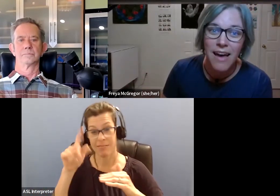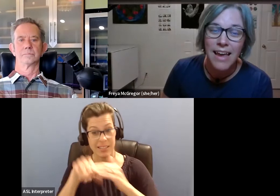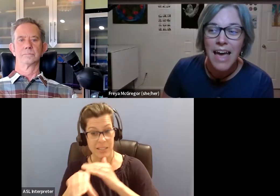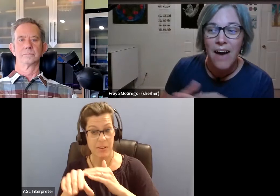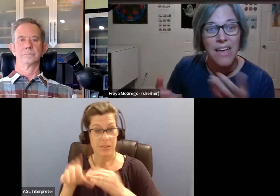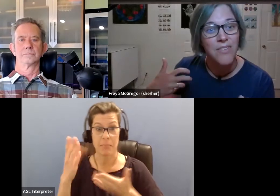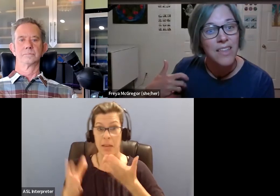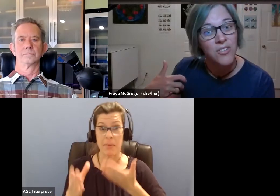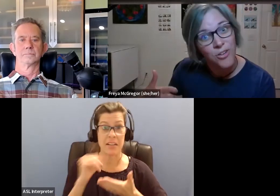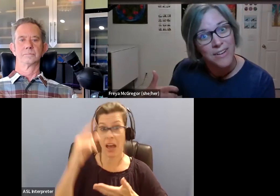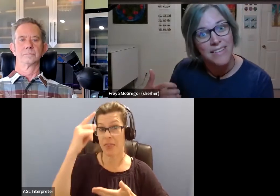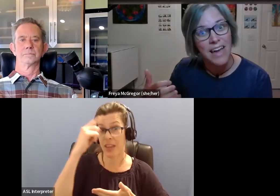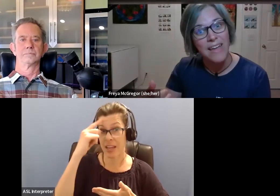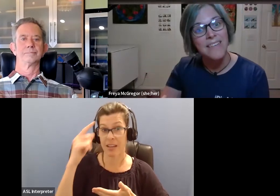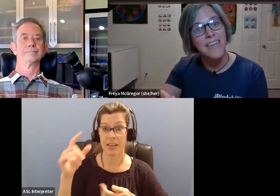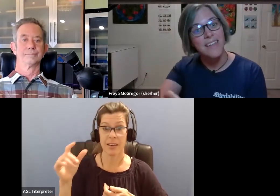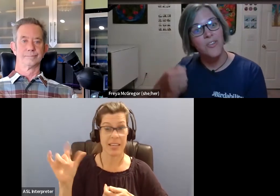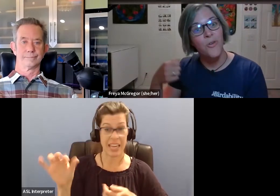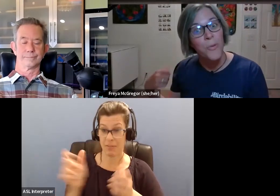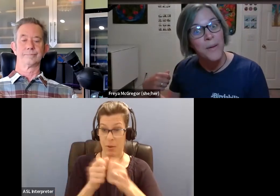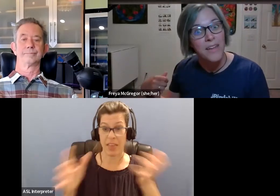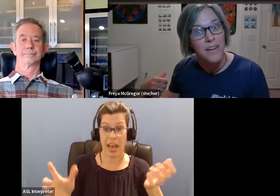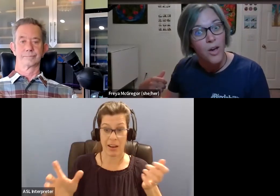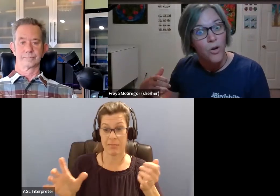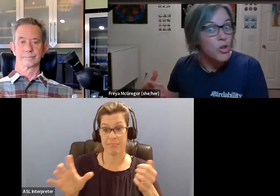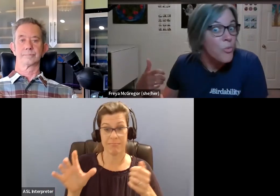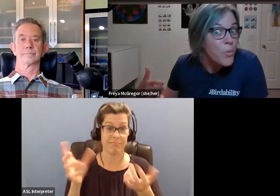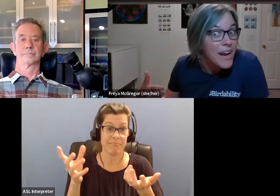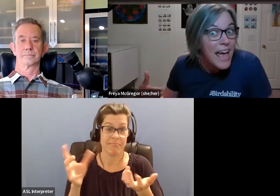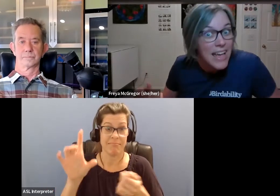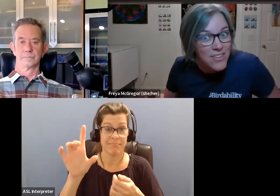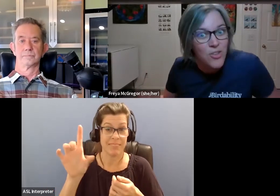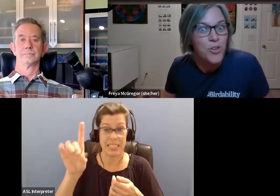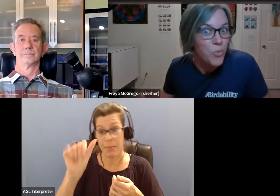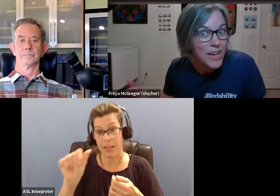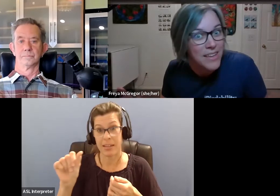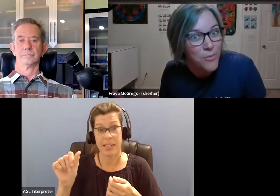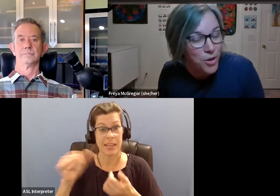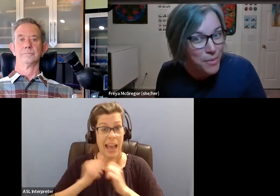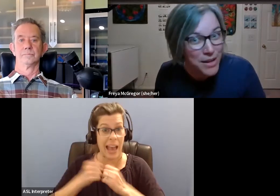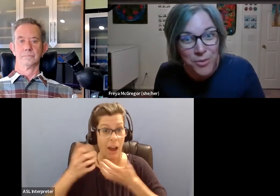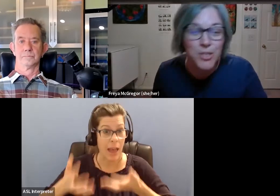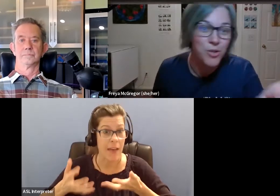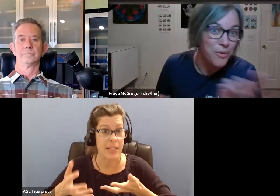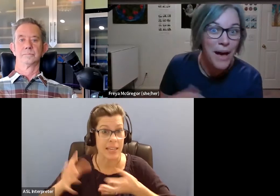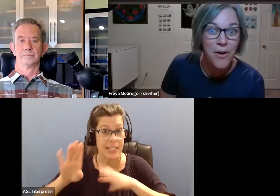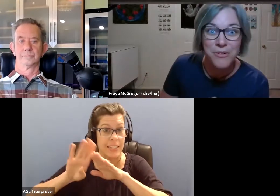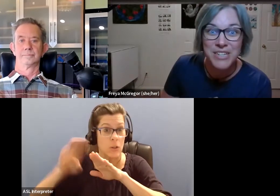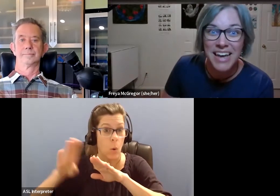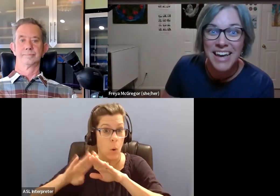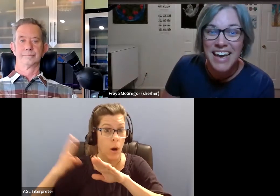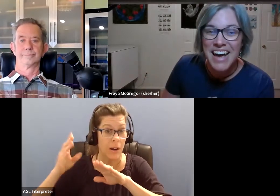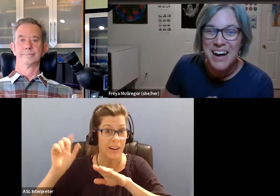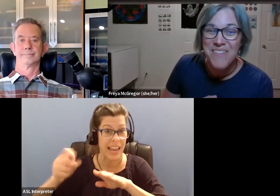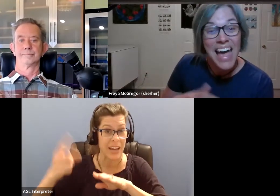disability, like how heavy the door is and how easy it is to open it, you know, with one hand. So you can wheel in on a manual wheelchair or in a power